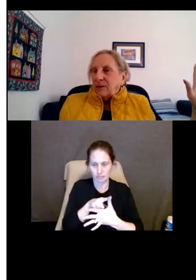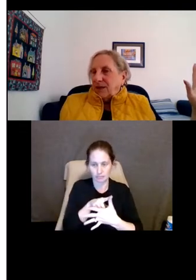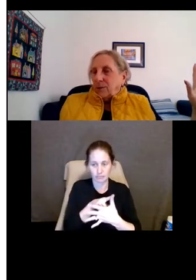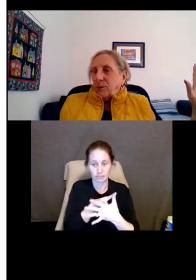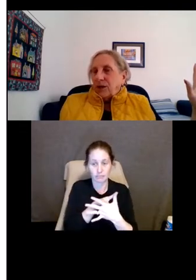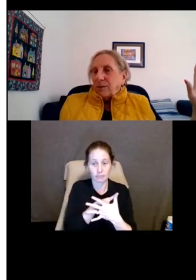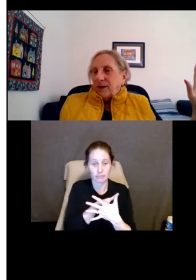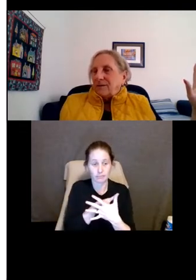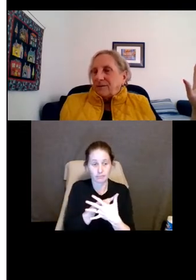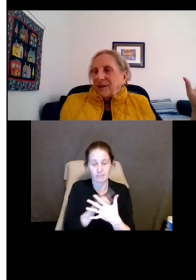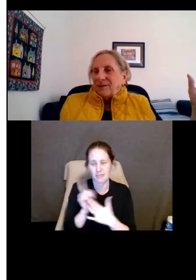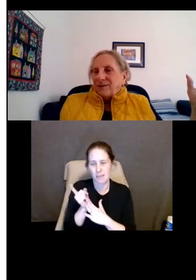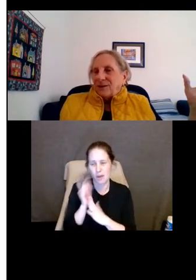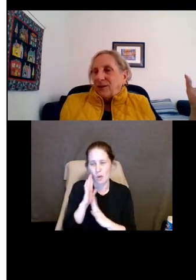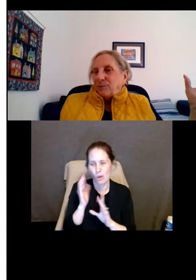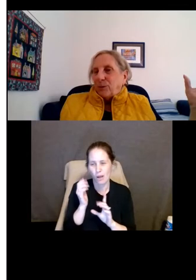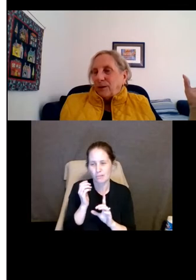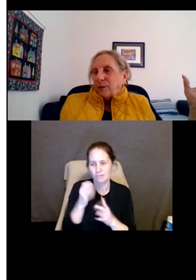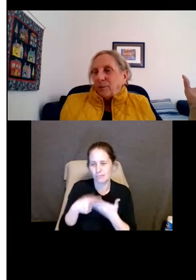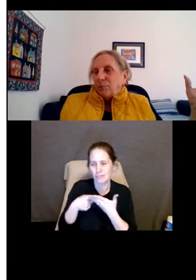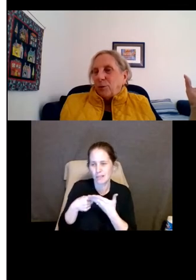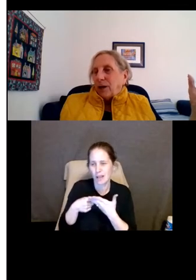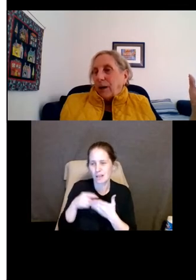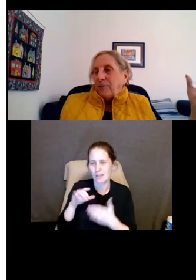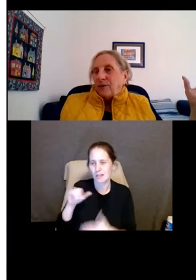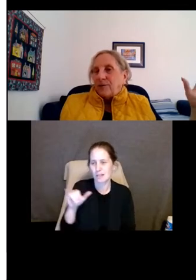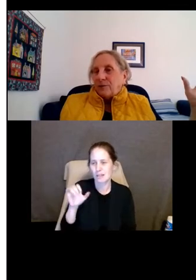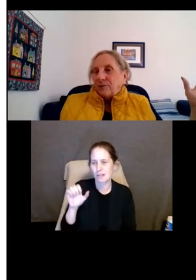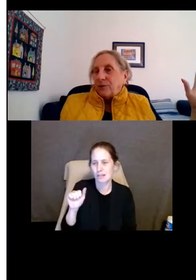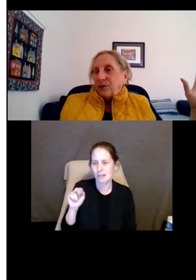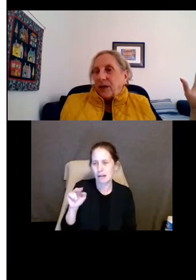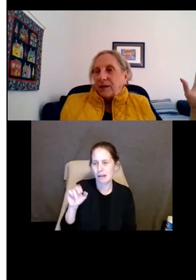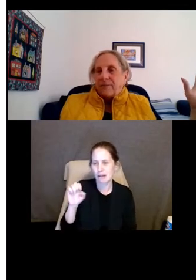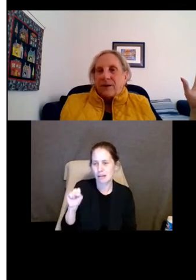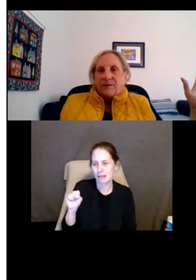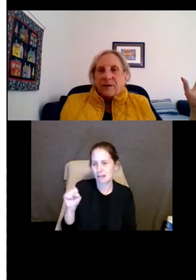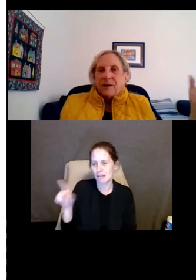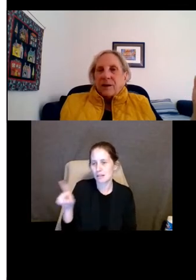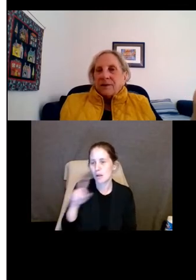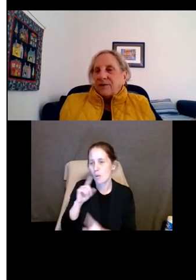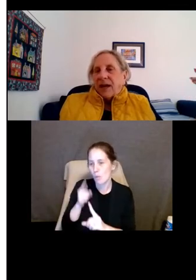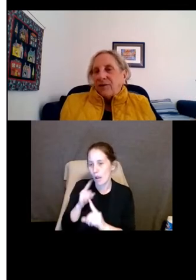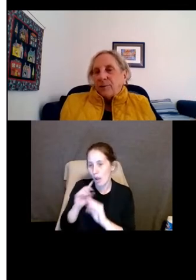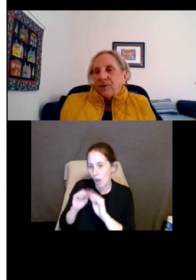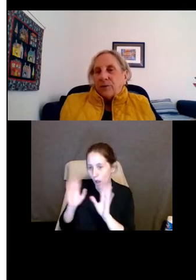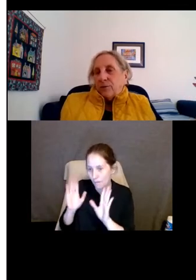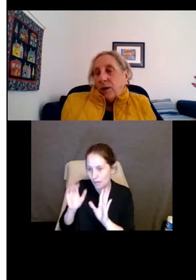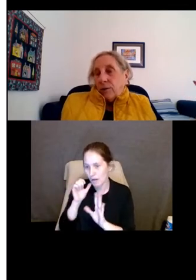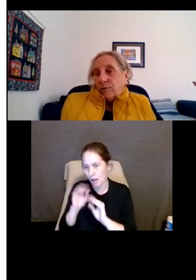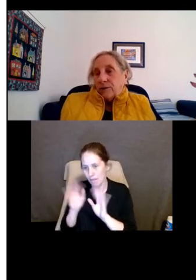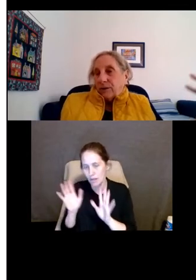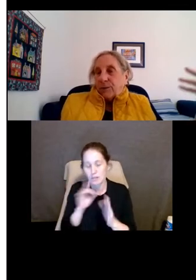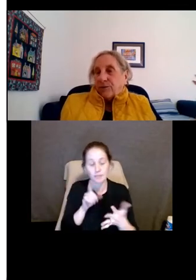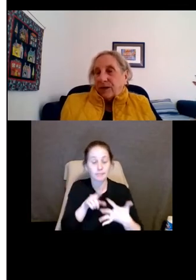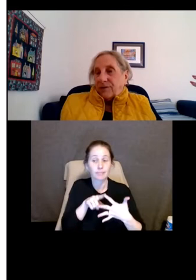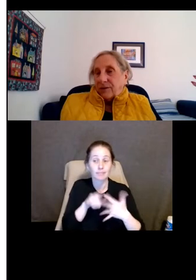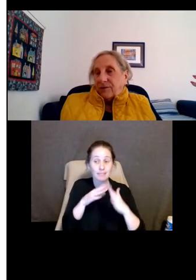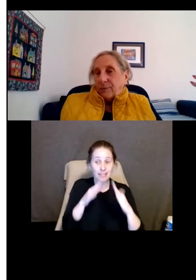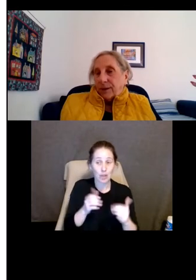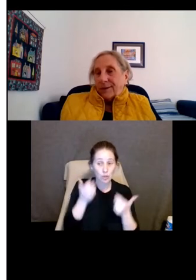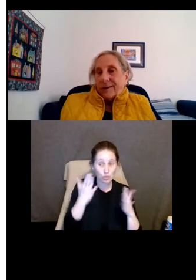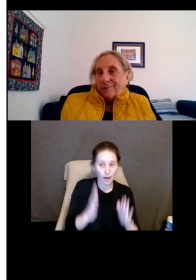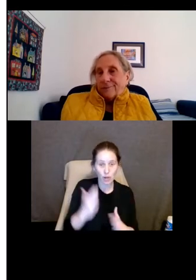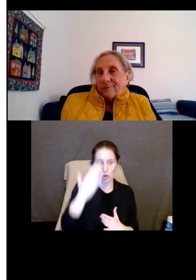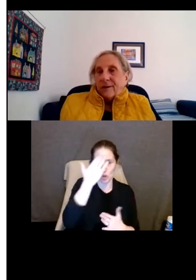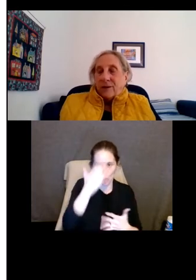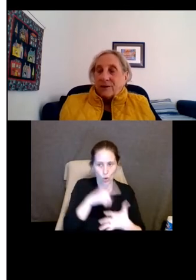In a minute, we'll talk about Janine's point a little bit more obvious versus non-obvious. Does the housing provider know that the person has